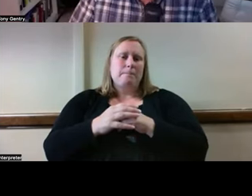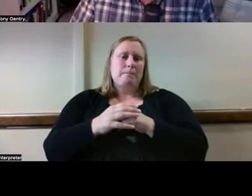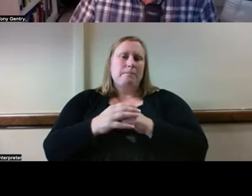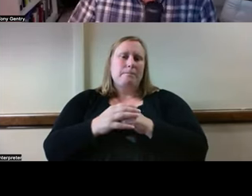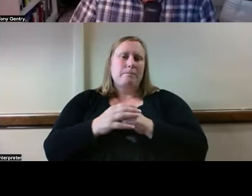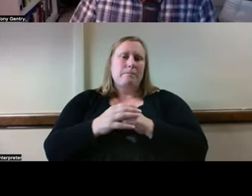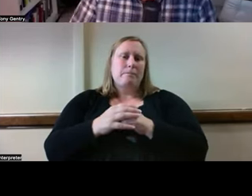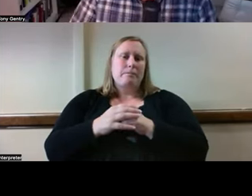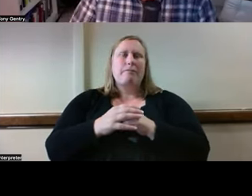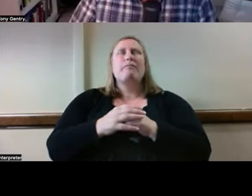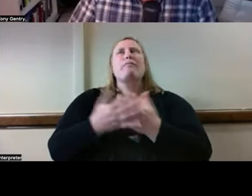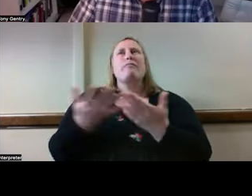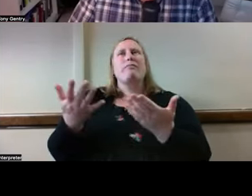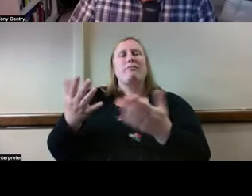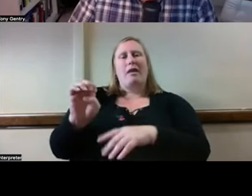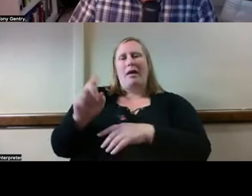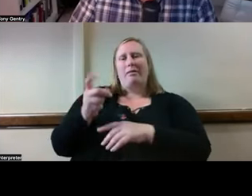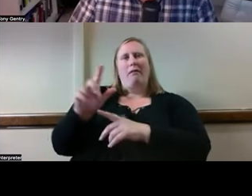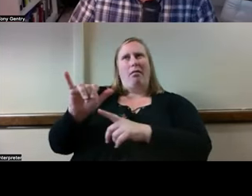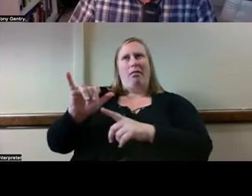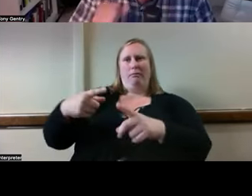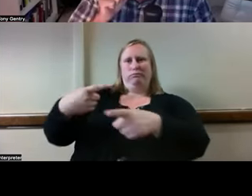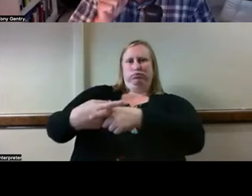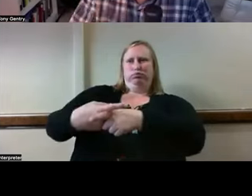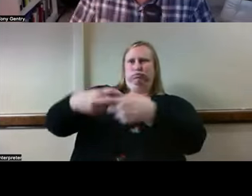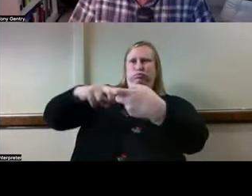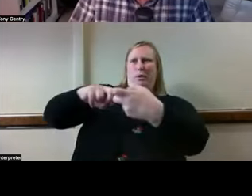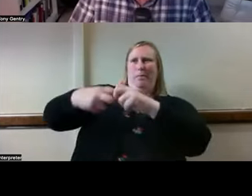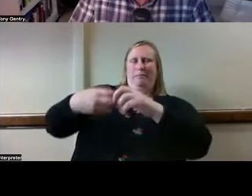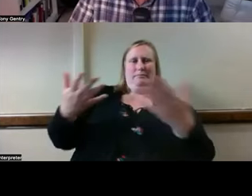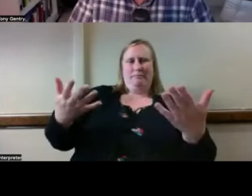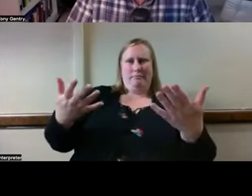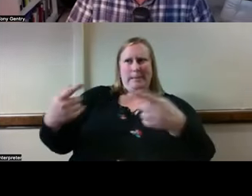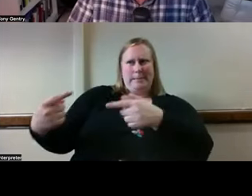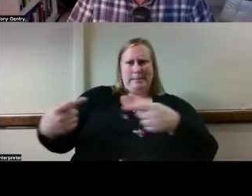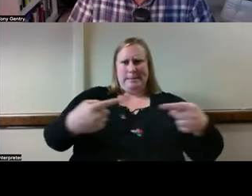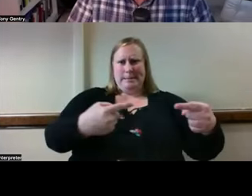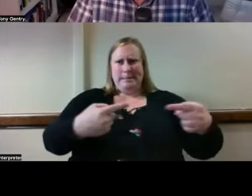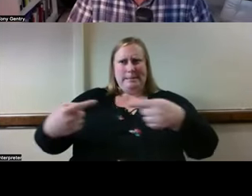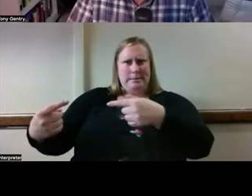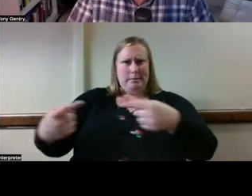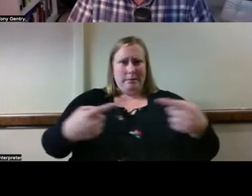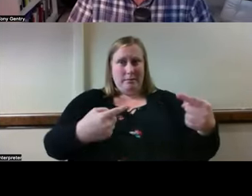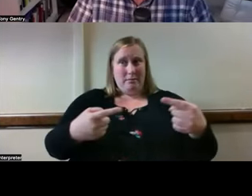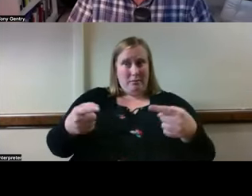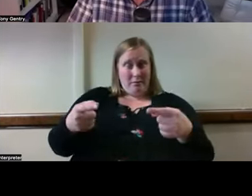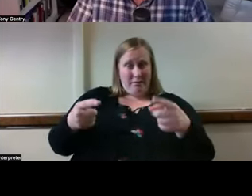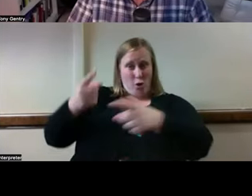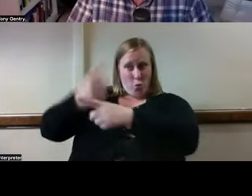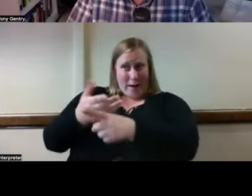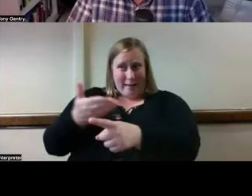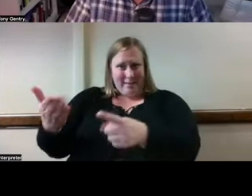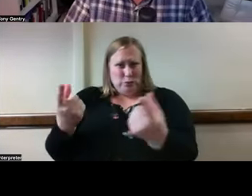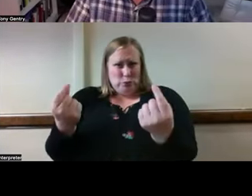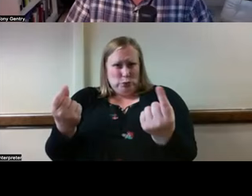Ethical dilemmas are unmistakable, excuse me, tensions around needing to decide the right thing to do.